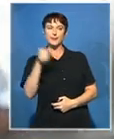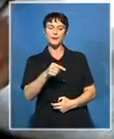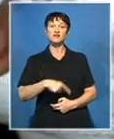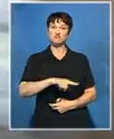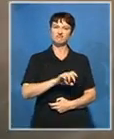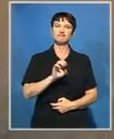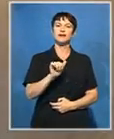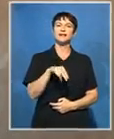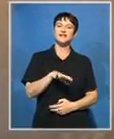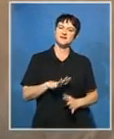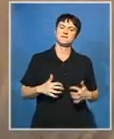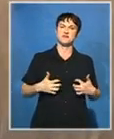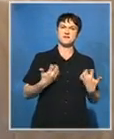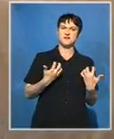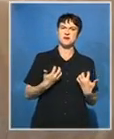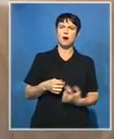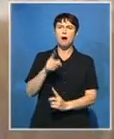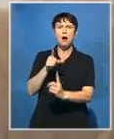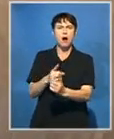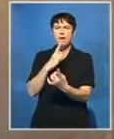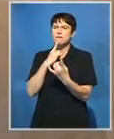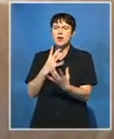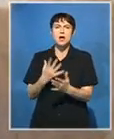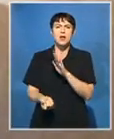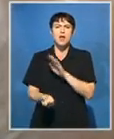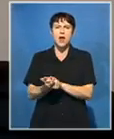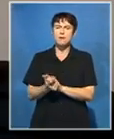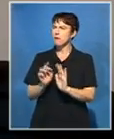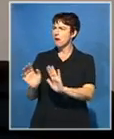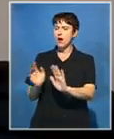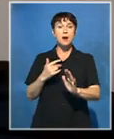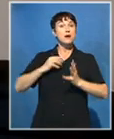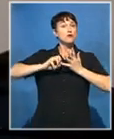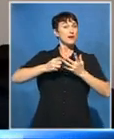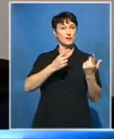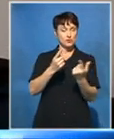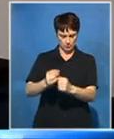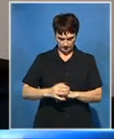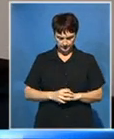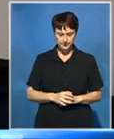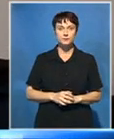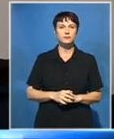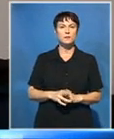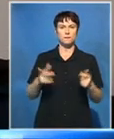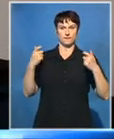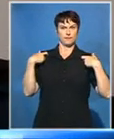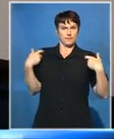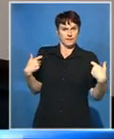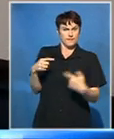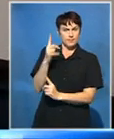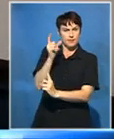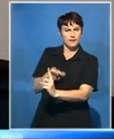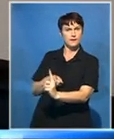He was shot in the hand and also suffered two broken fingers. I was trying to assist one of our General Secretary